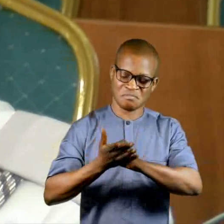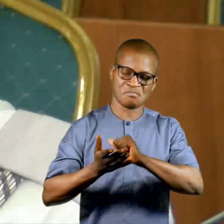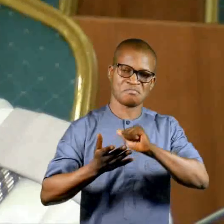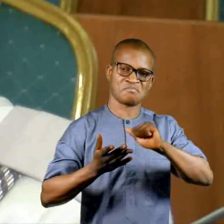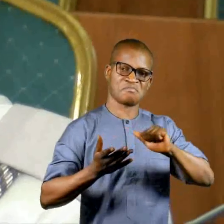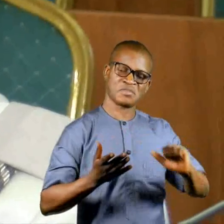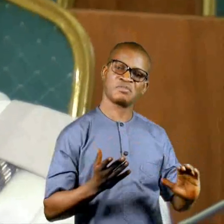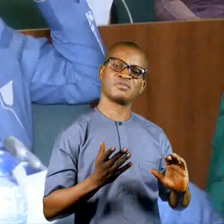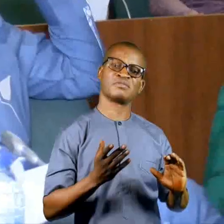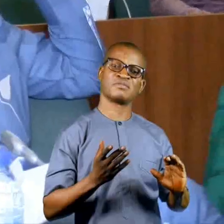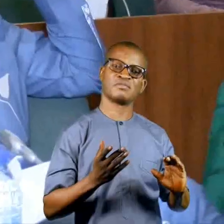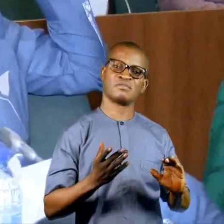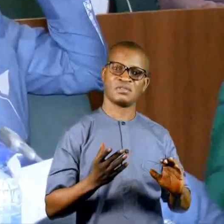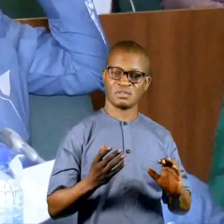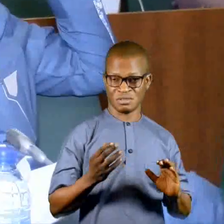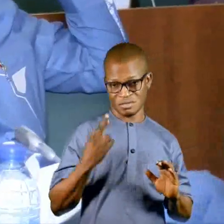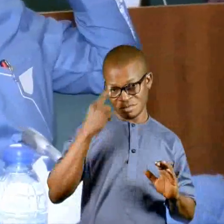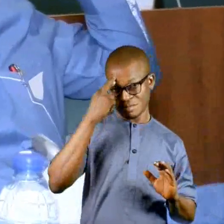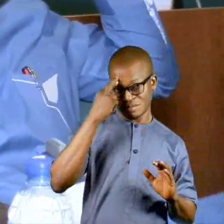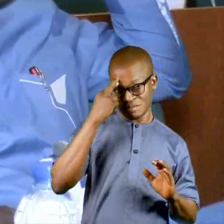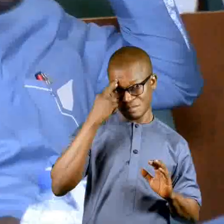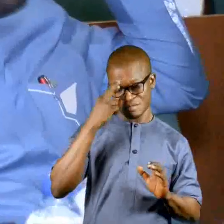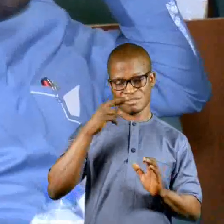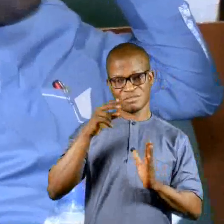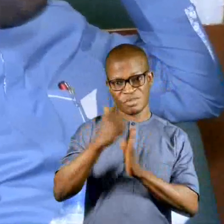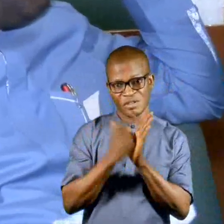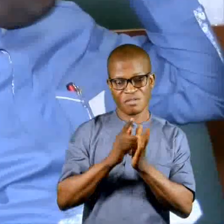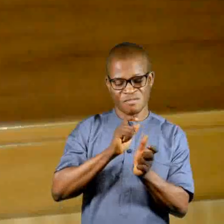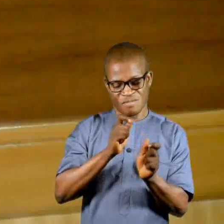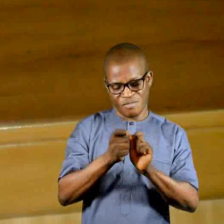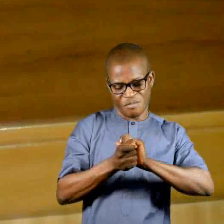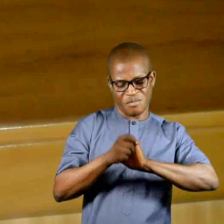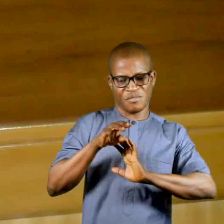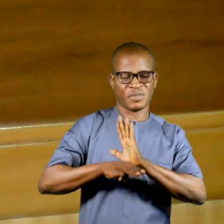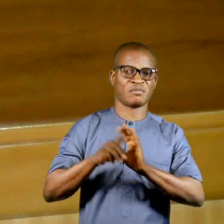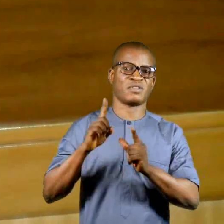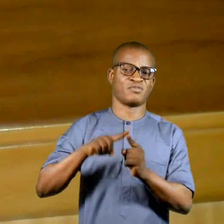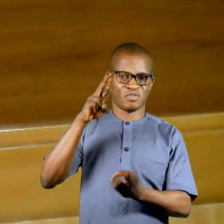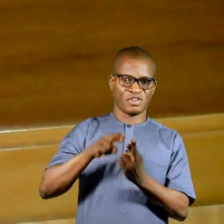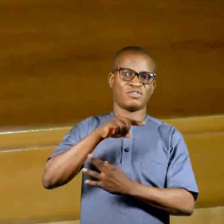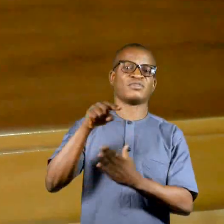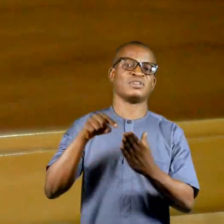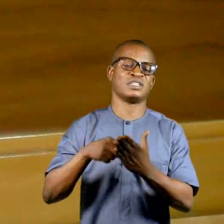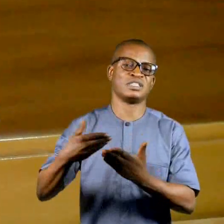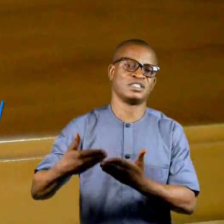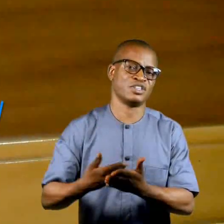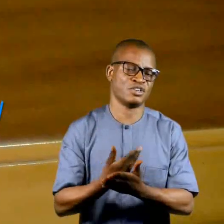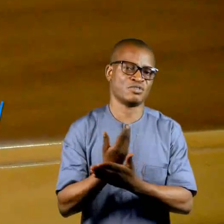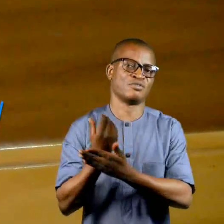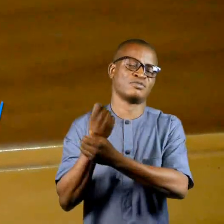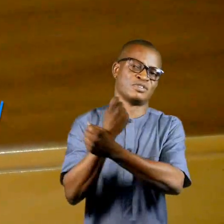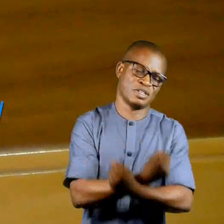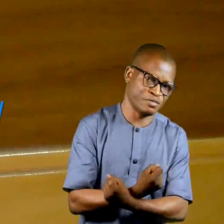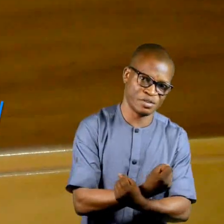therefore pertinent to review, amend, and repeal our laws to curb this dangerous crime of modern-day slavery.